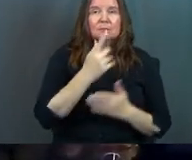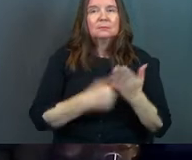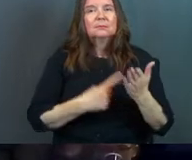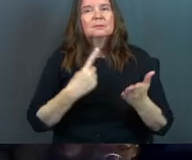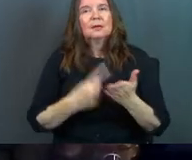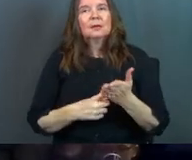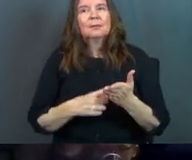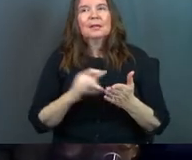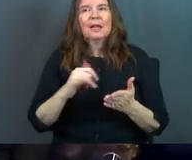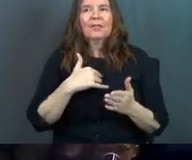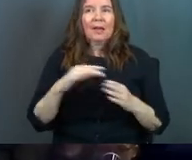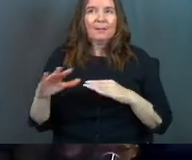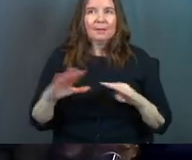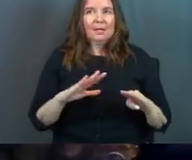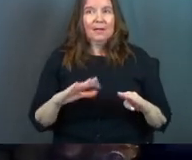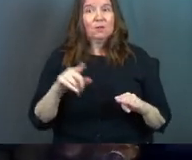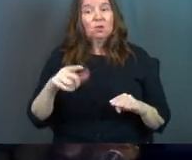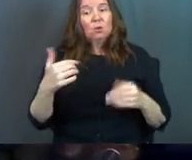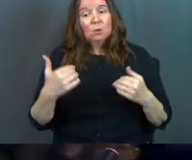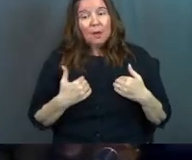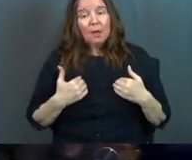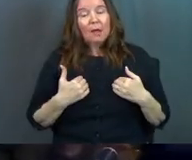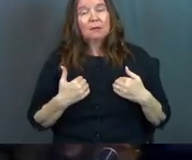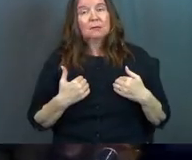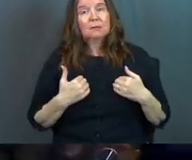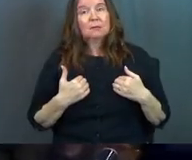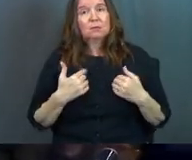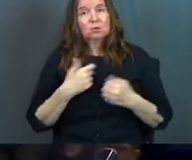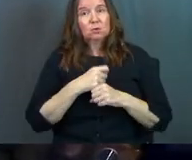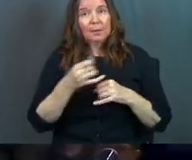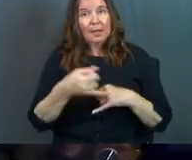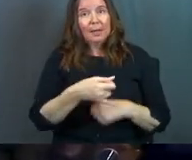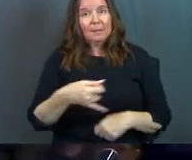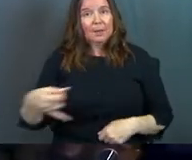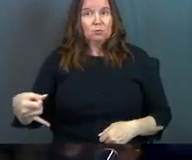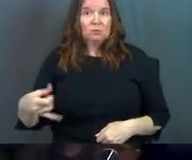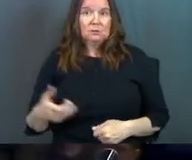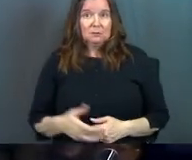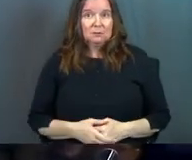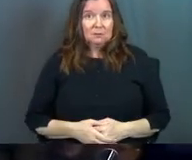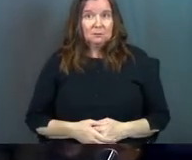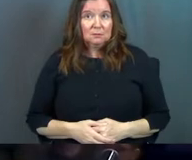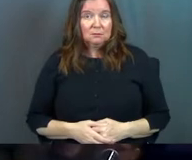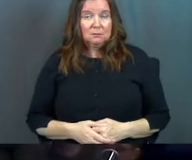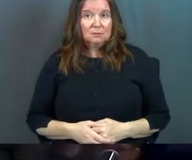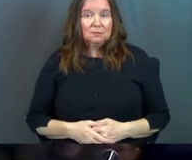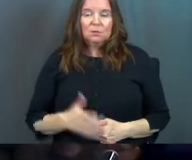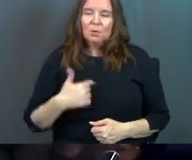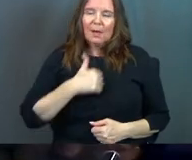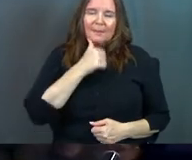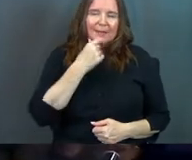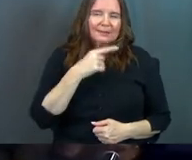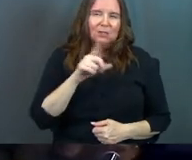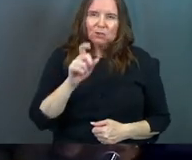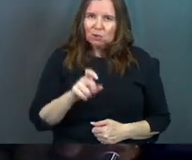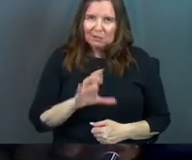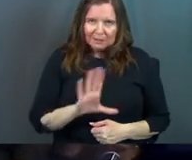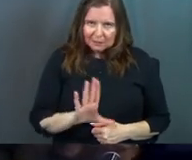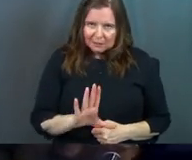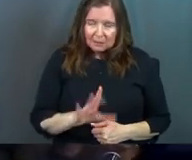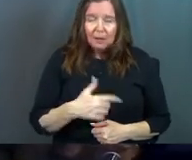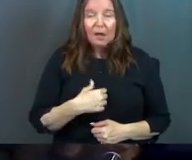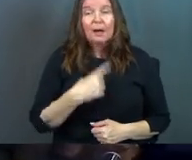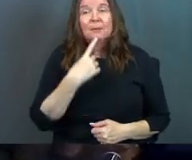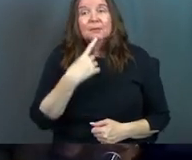sometimes it's that behavior. You've had to make boundaries. So I'm not saying you shouldn't have.